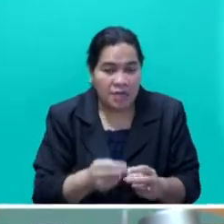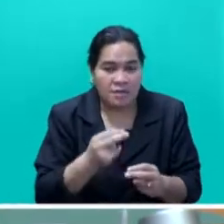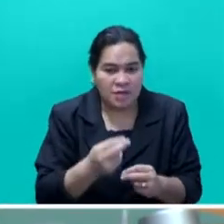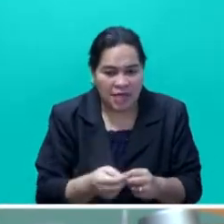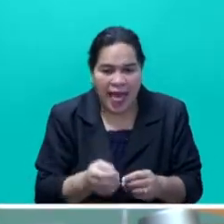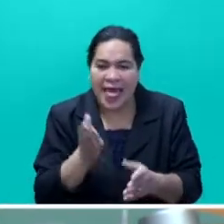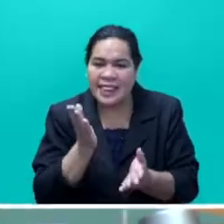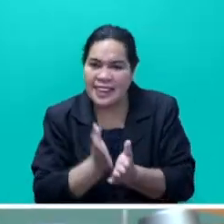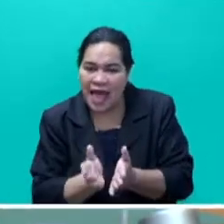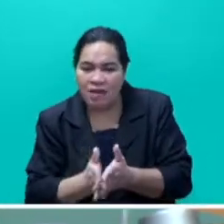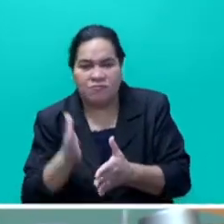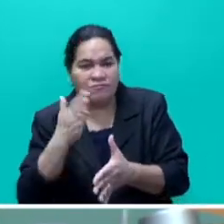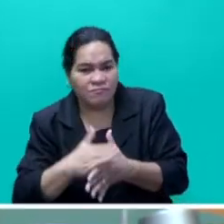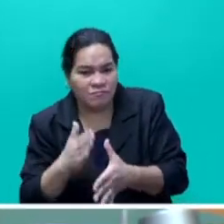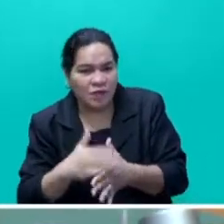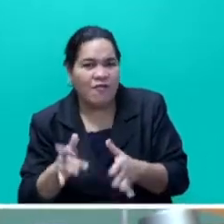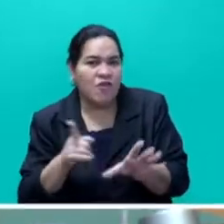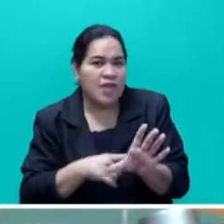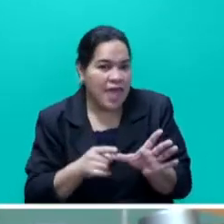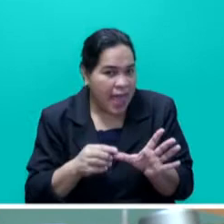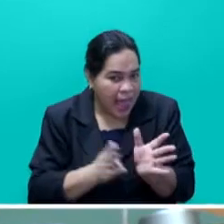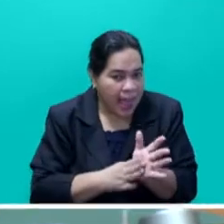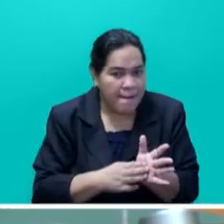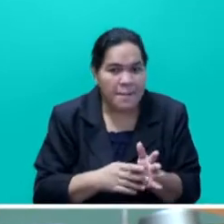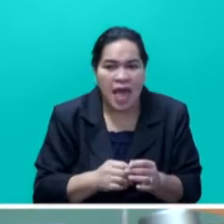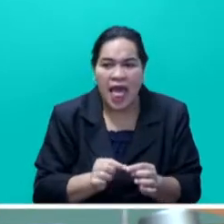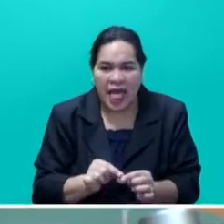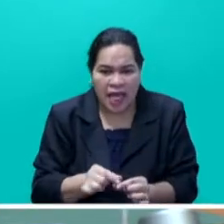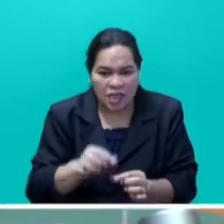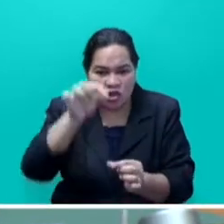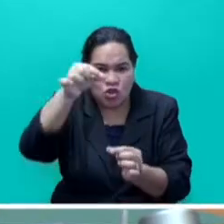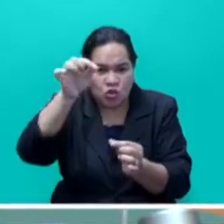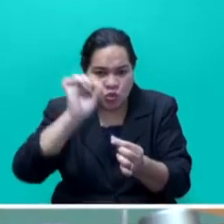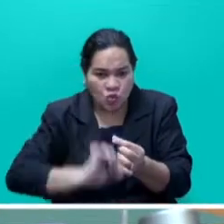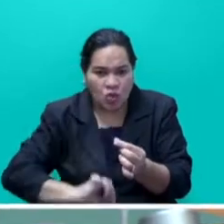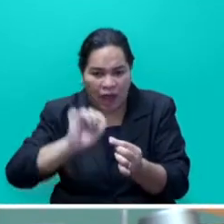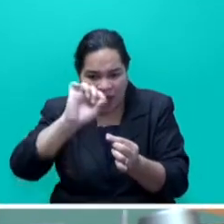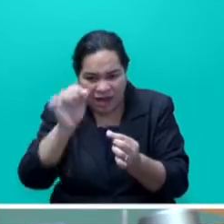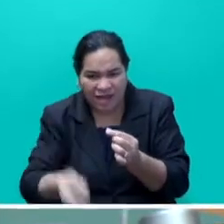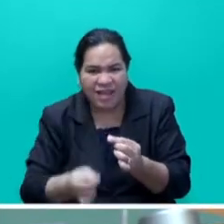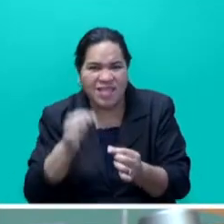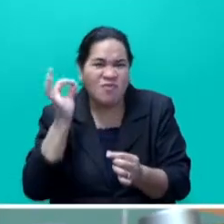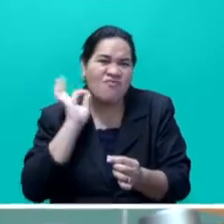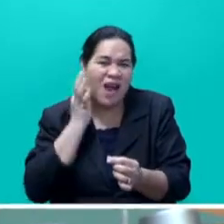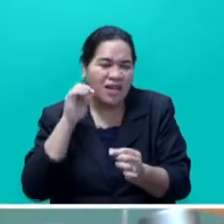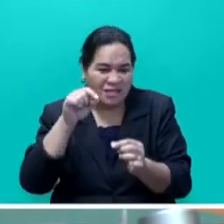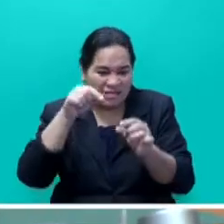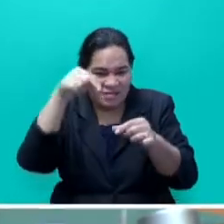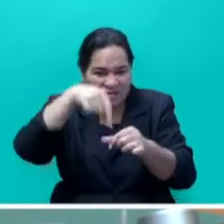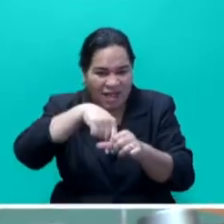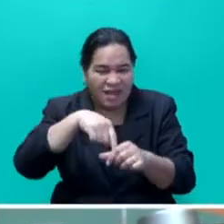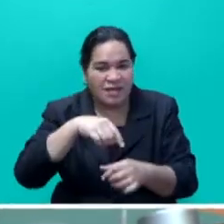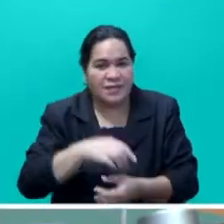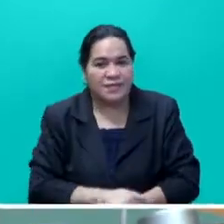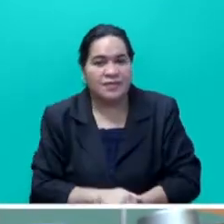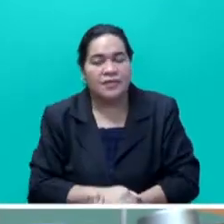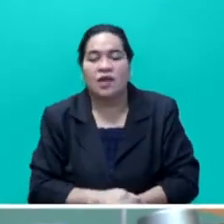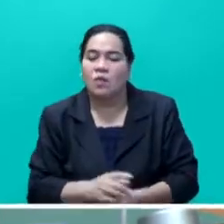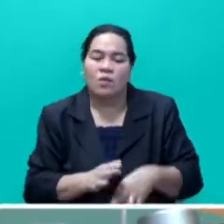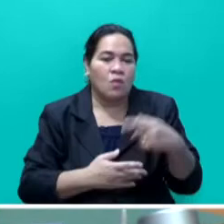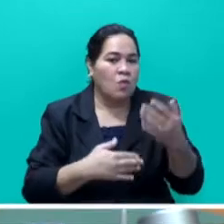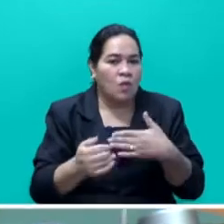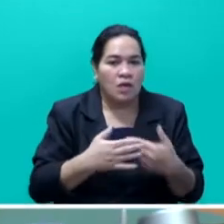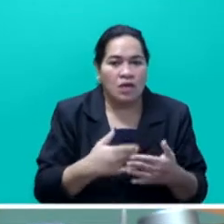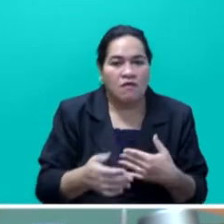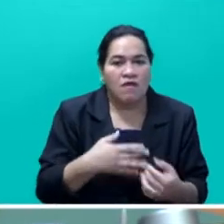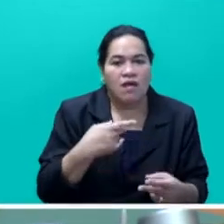cassava cutting, yam cutting, duruka cutting, etc., to farmers. Whatever their requirement is, Mr Speaker Sayer, we will provide, with